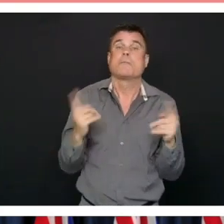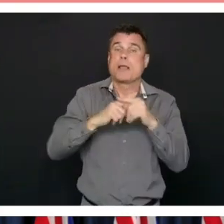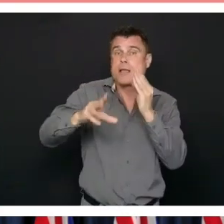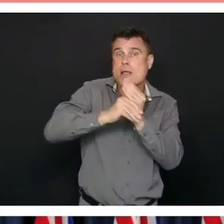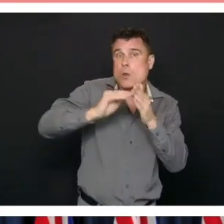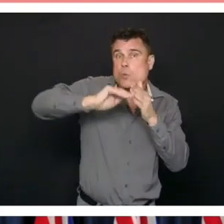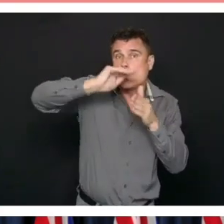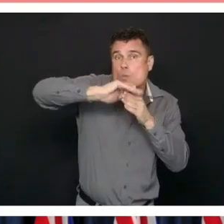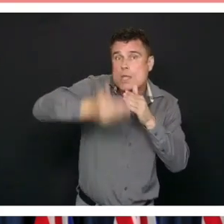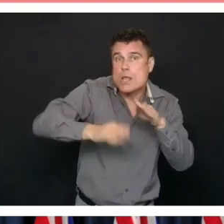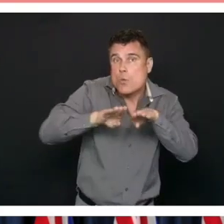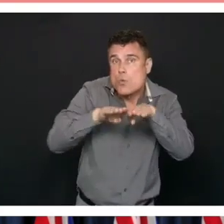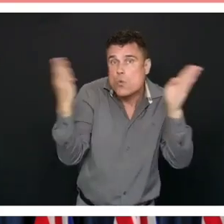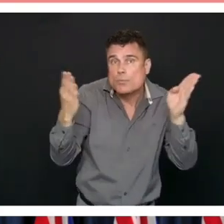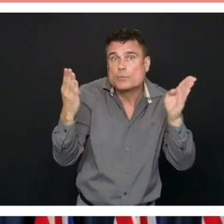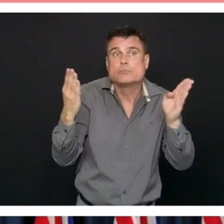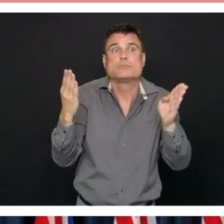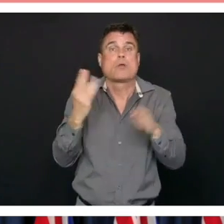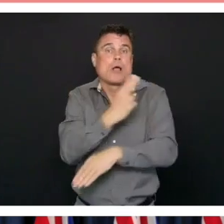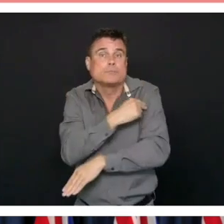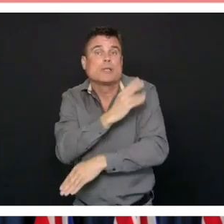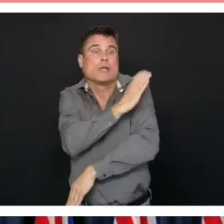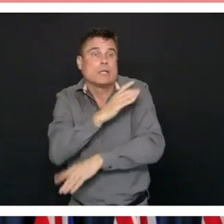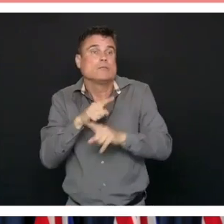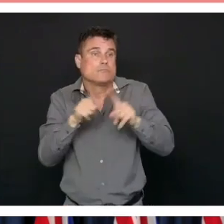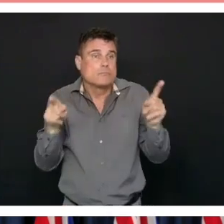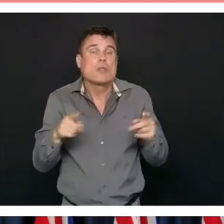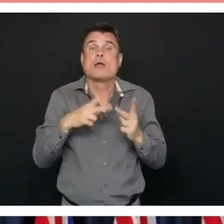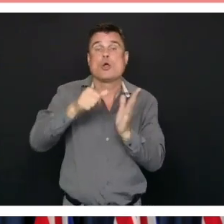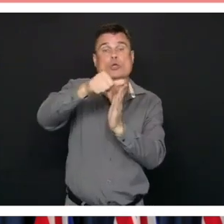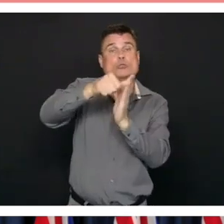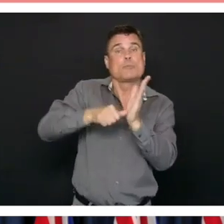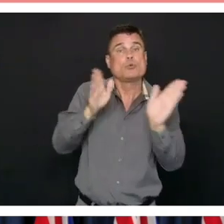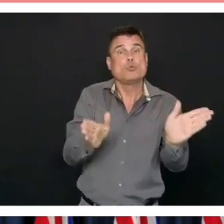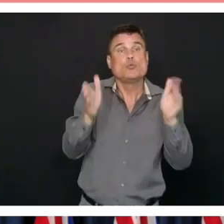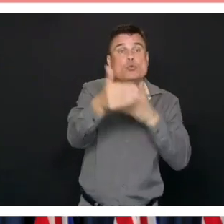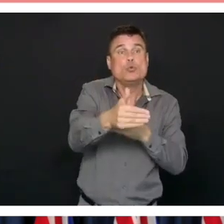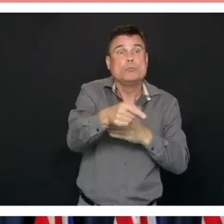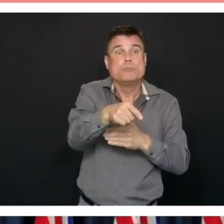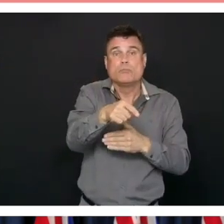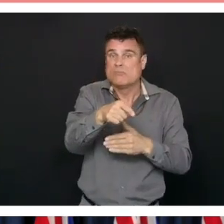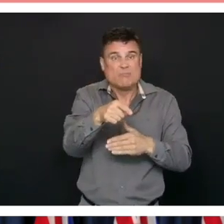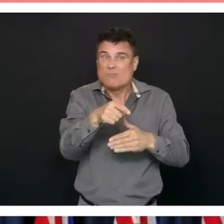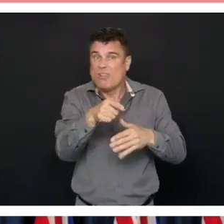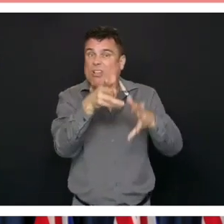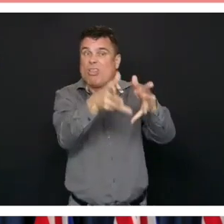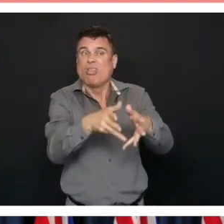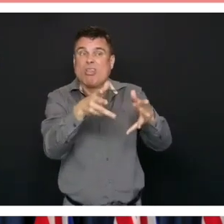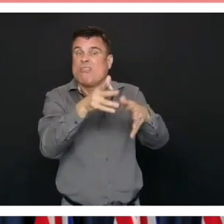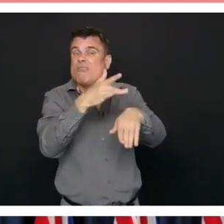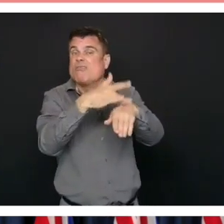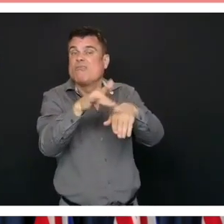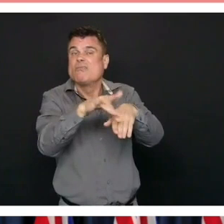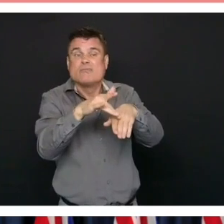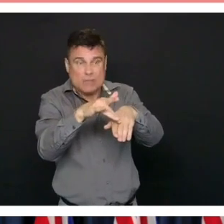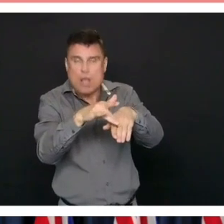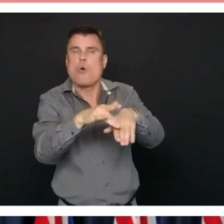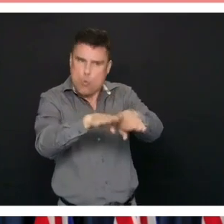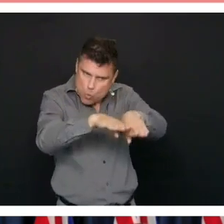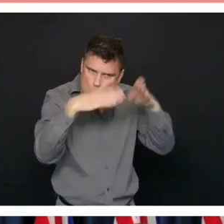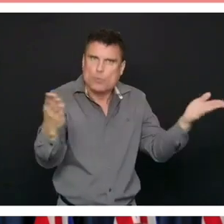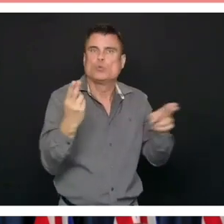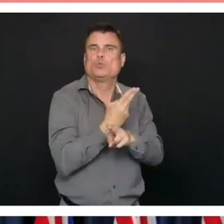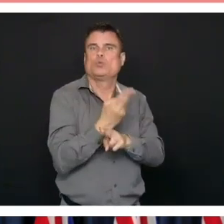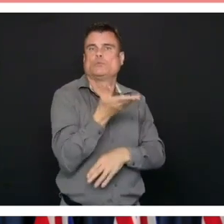that agree to follow the Canada Health Act. We will train and recruit the healthcare professionals we need to deliver and sustain renewal